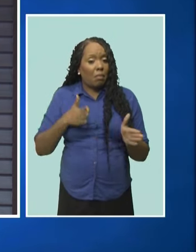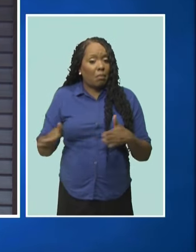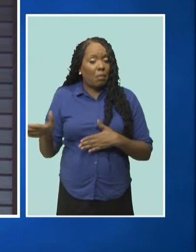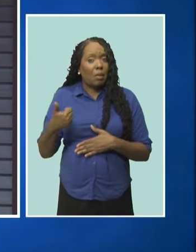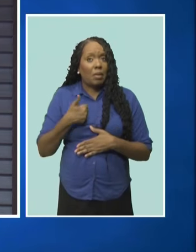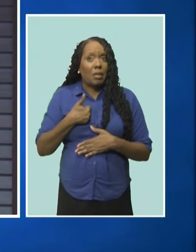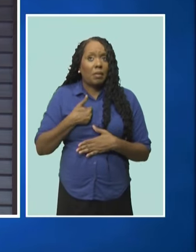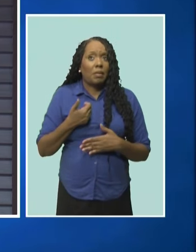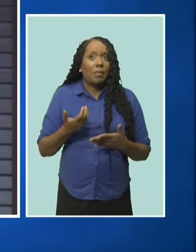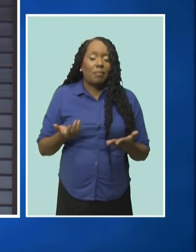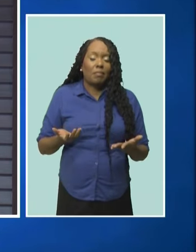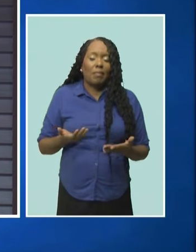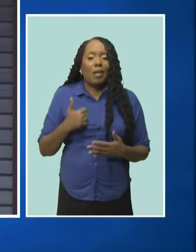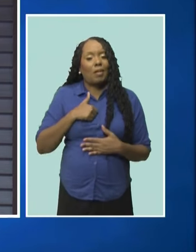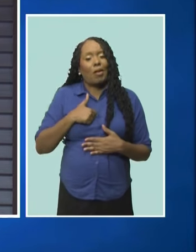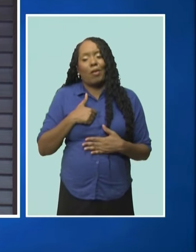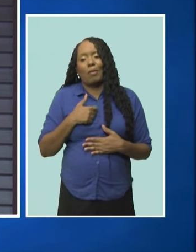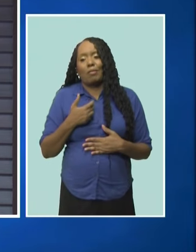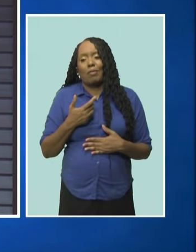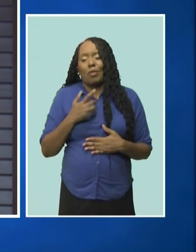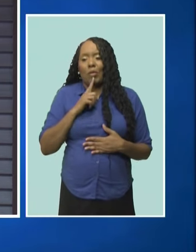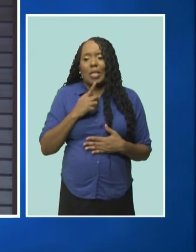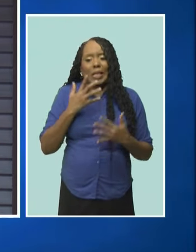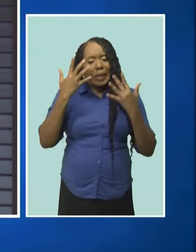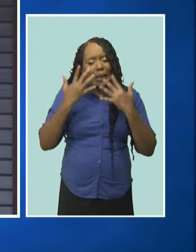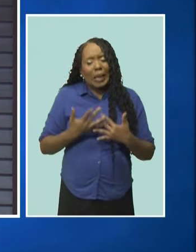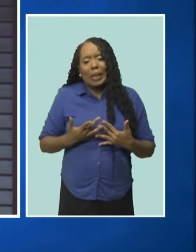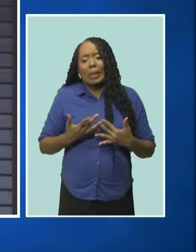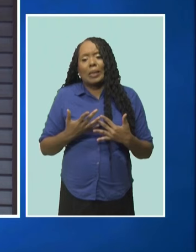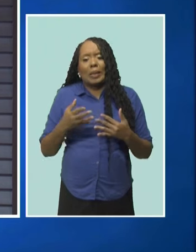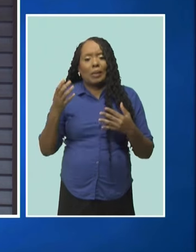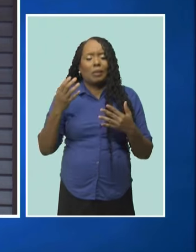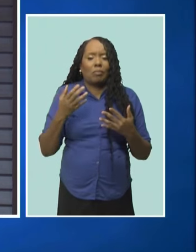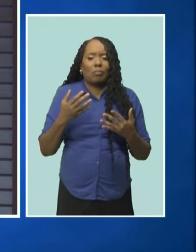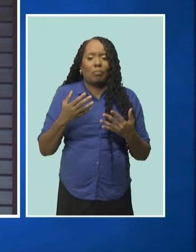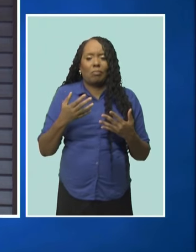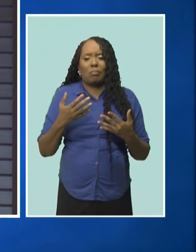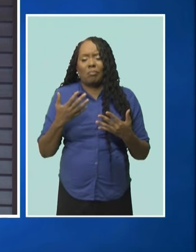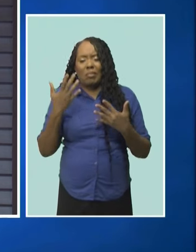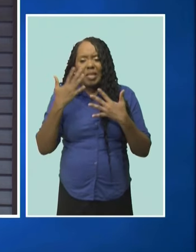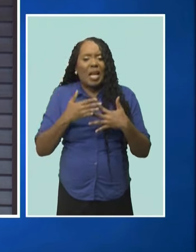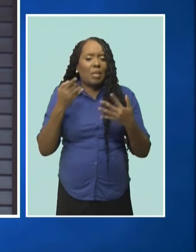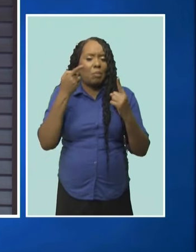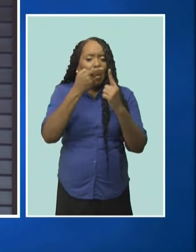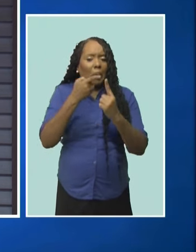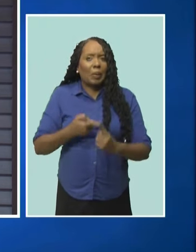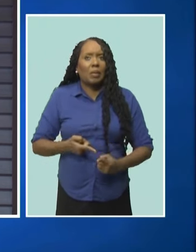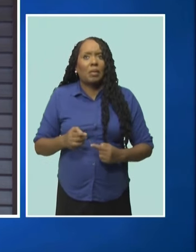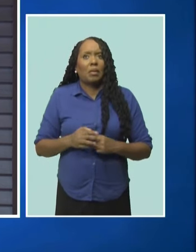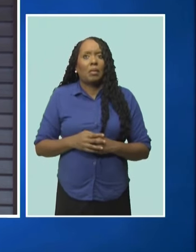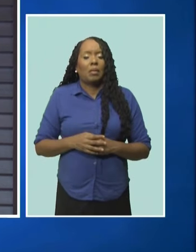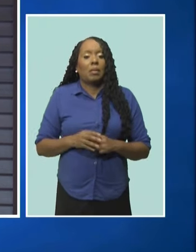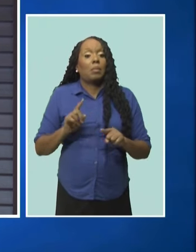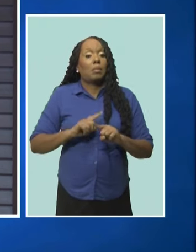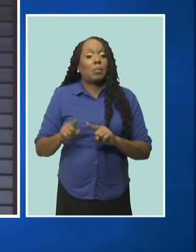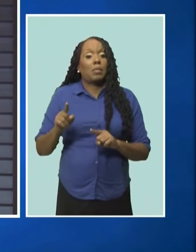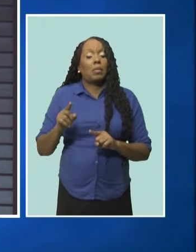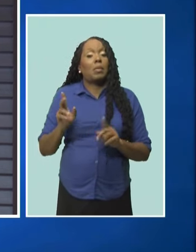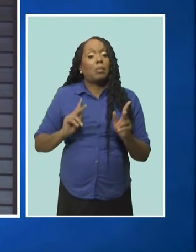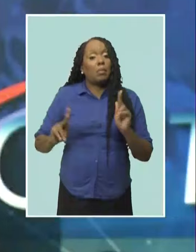I'm sorry to end on that note, but I think that we need to recognize that they, those who have gone.